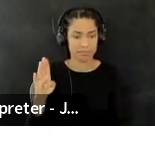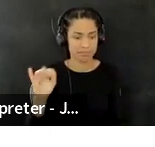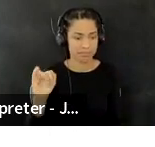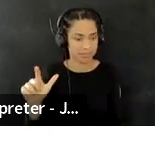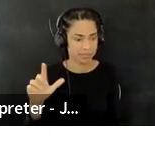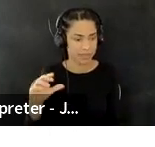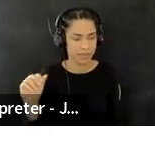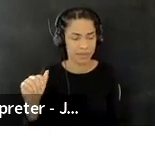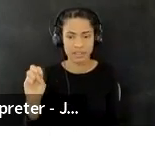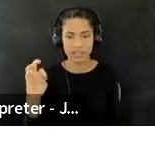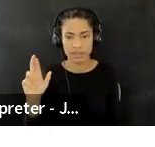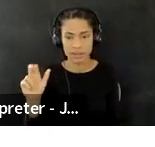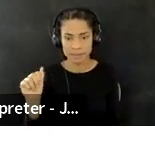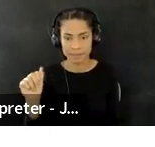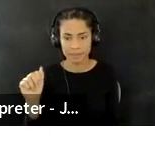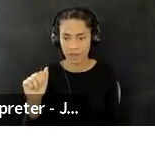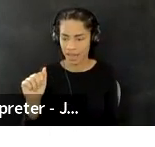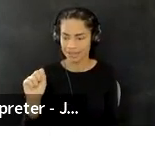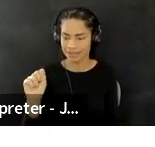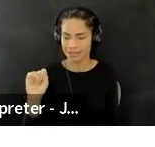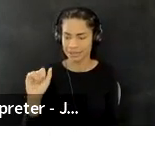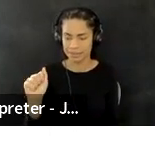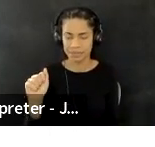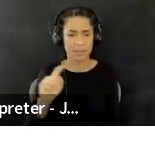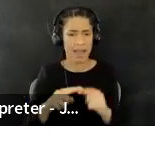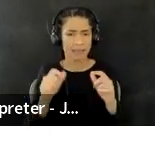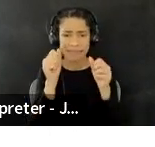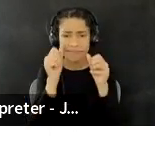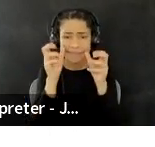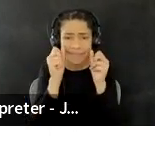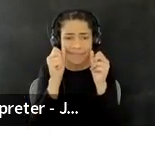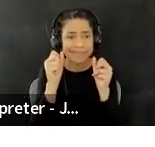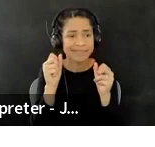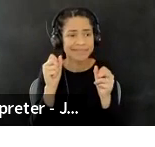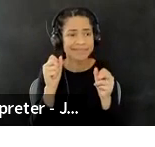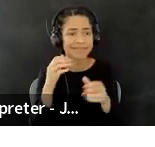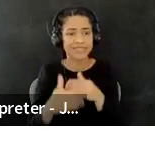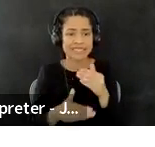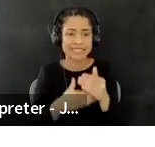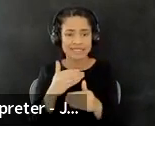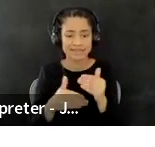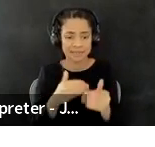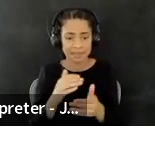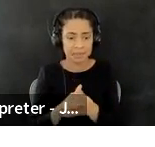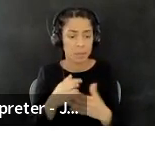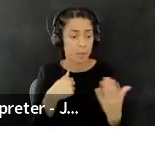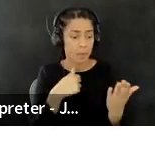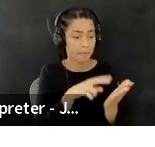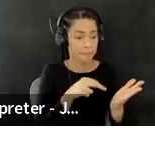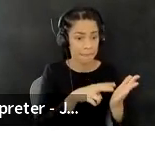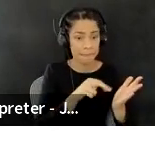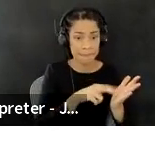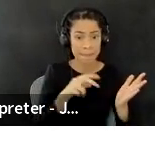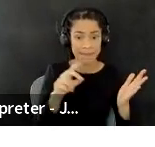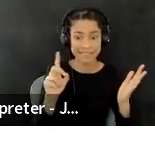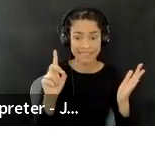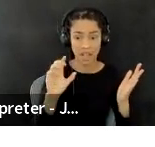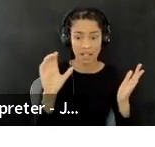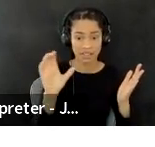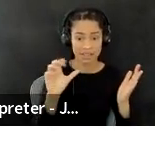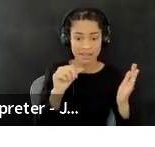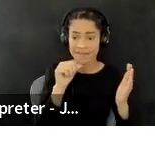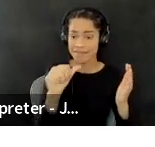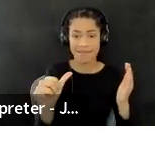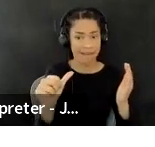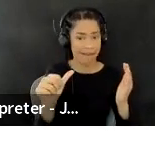learning process. I mean, just the, the book list, you know, of a reading decolonization is not a metaphor by Eve Tuck